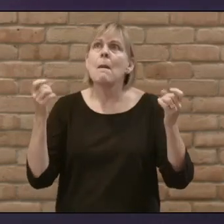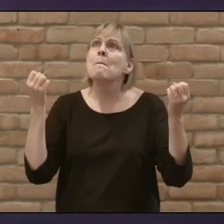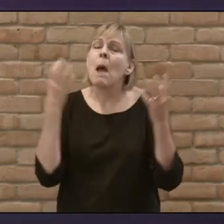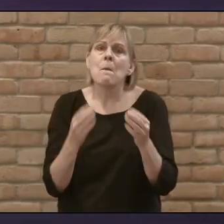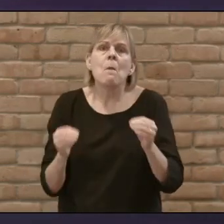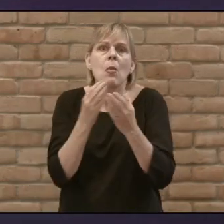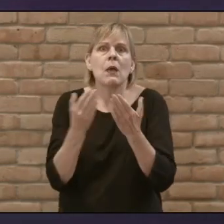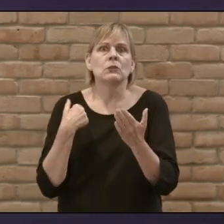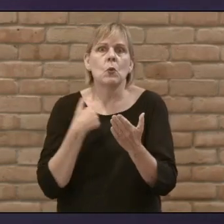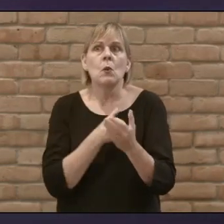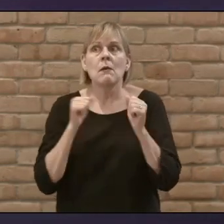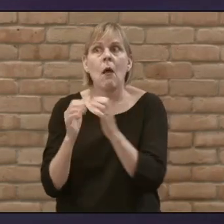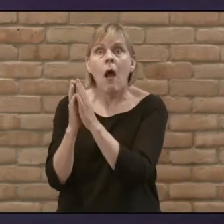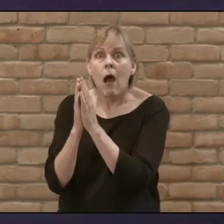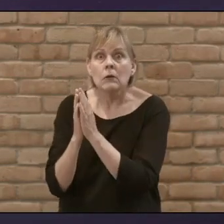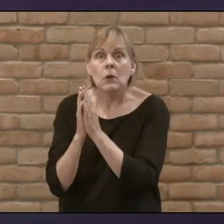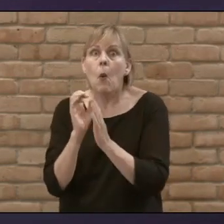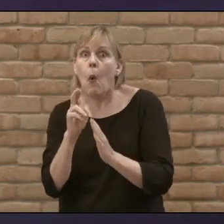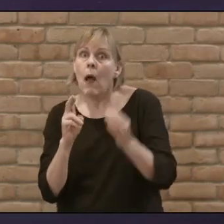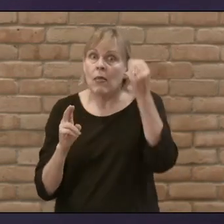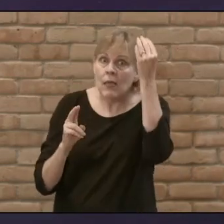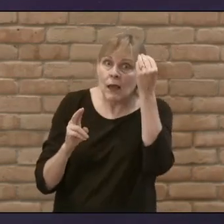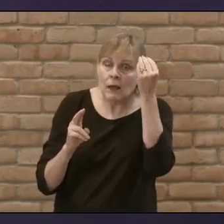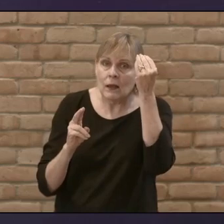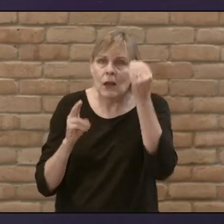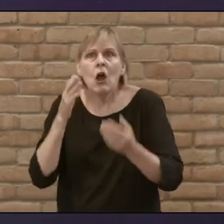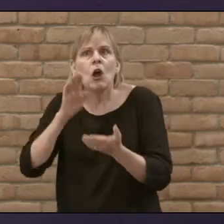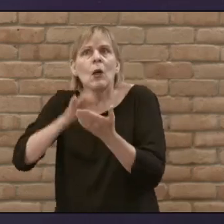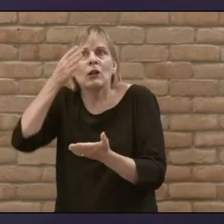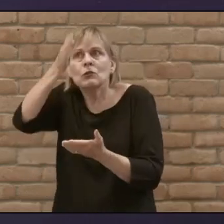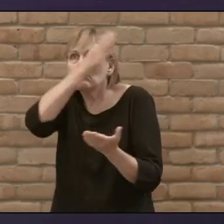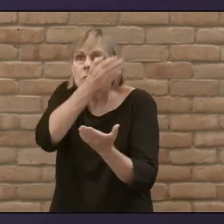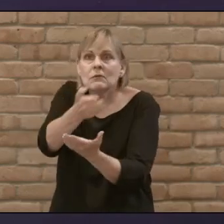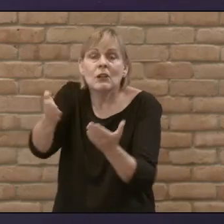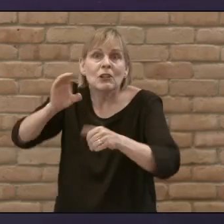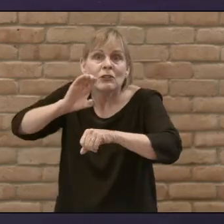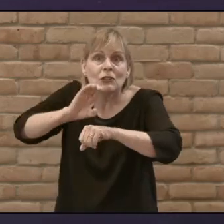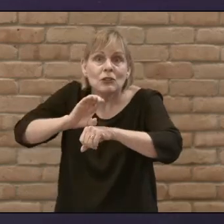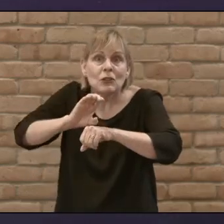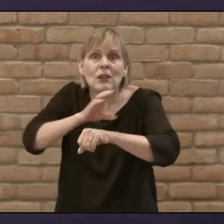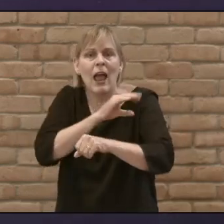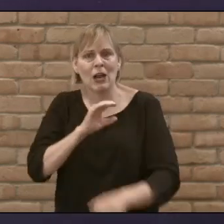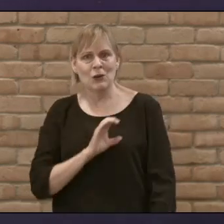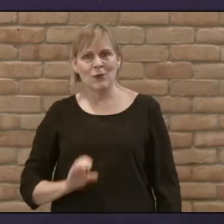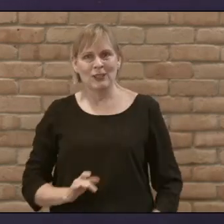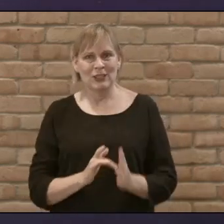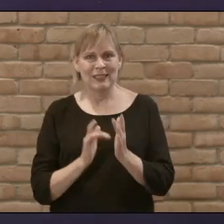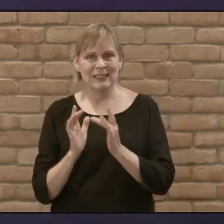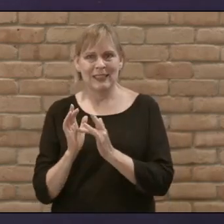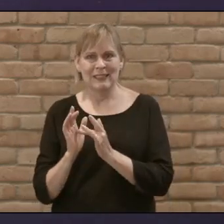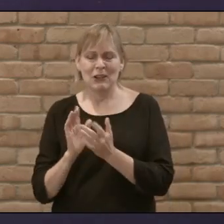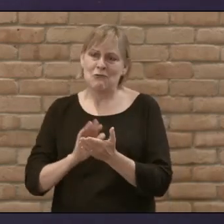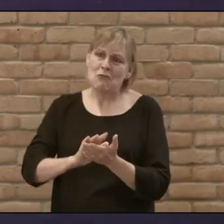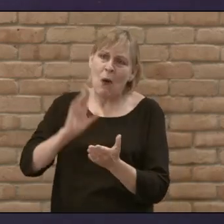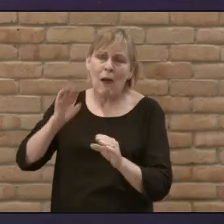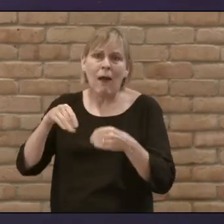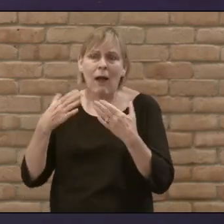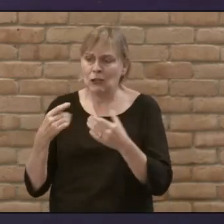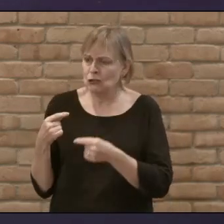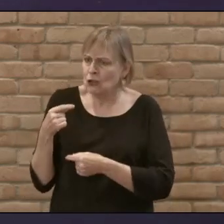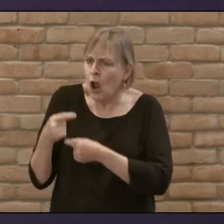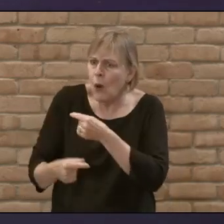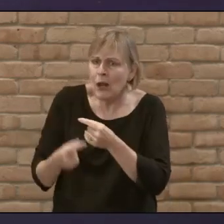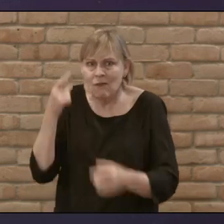more Than we might ask or think Glory to him in the church And in Christ Jesus Through all generations